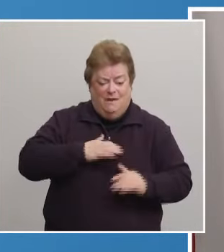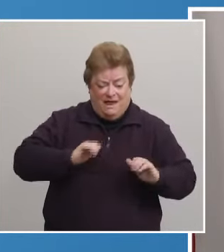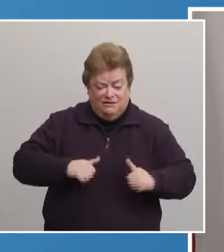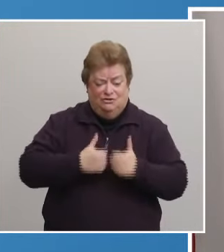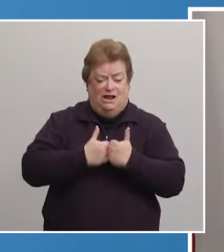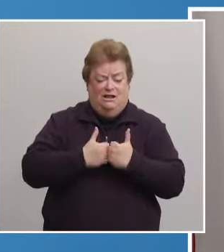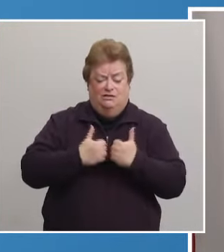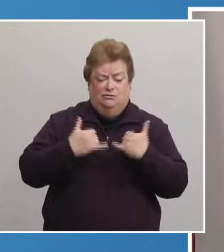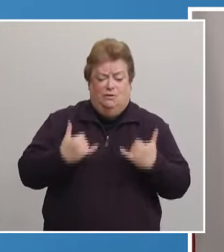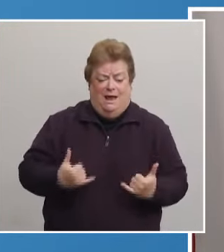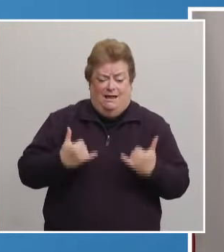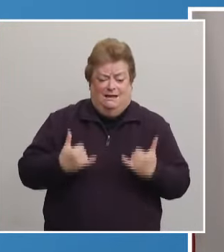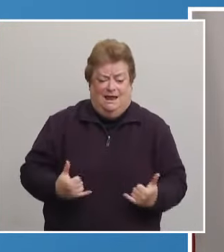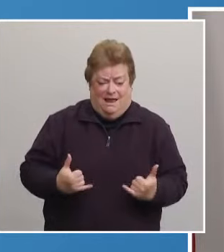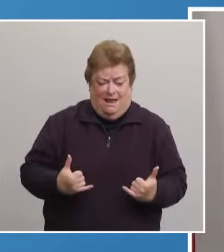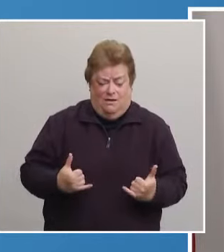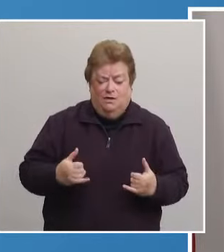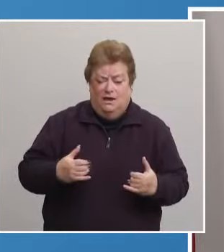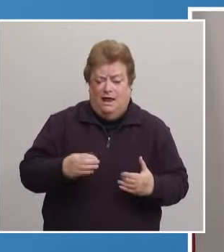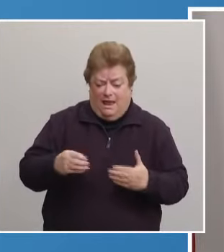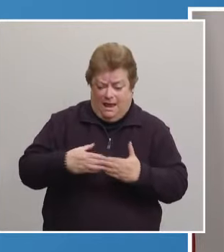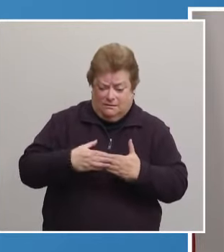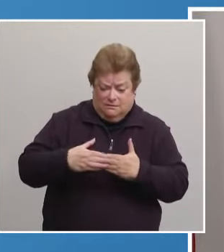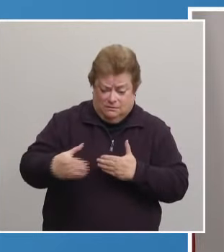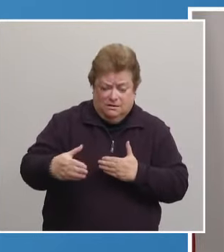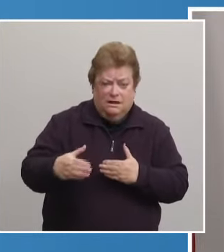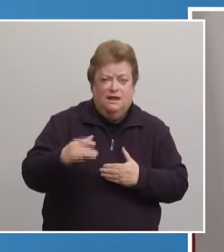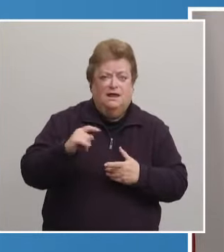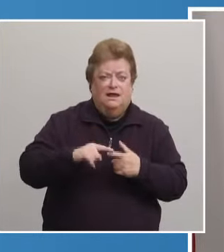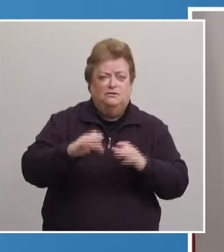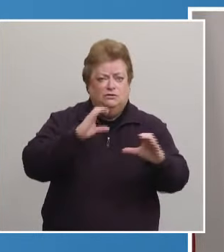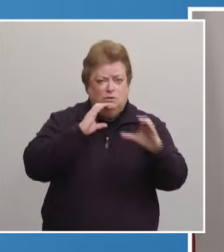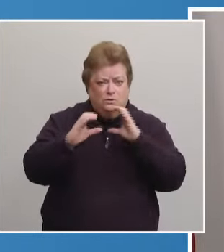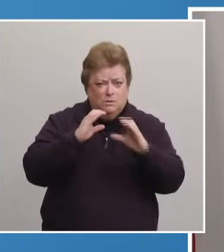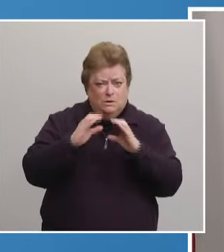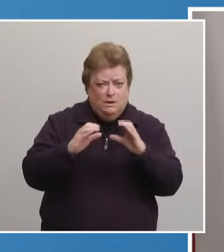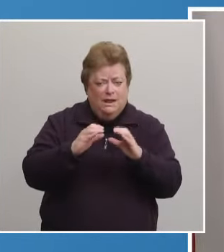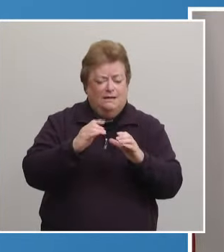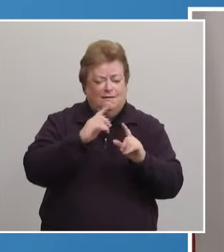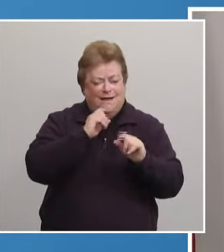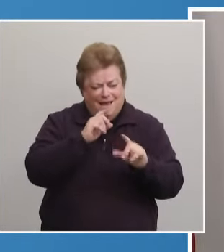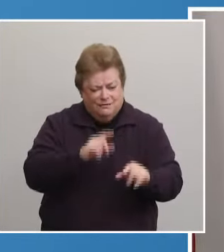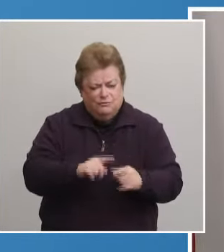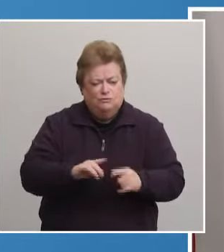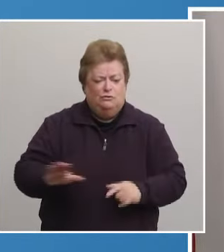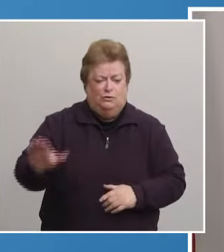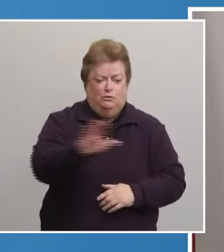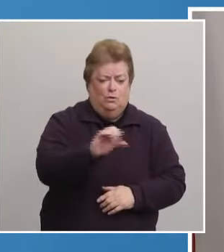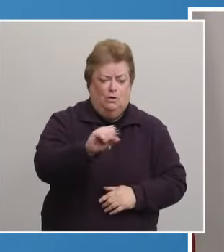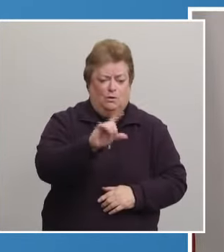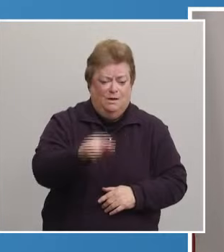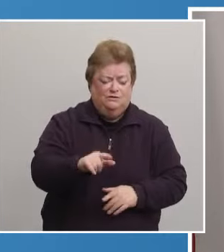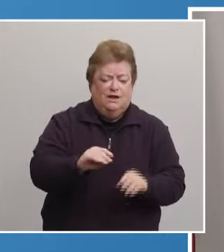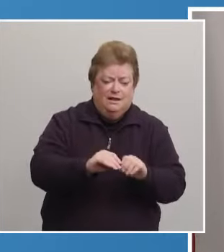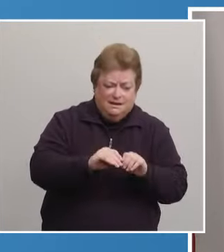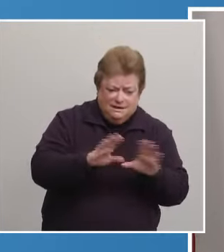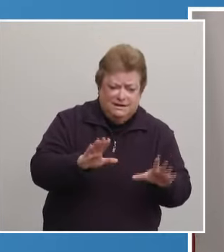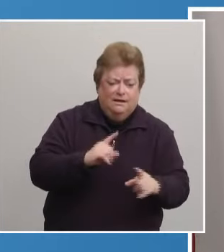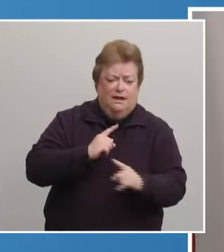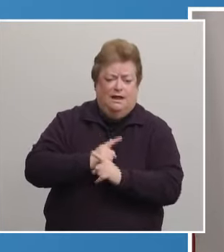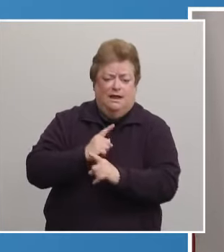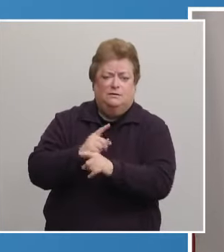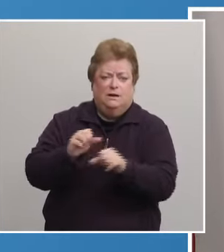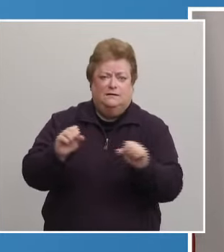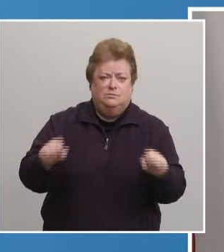responsibilities, now and in the months ahead, is to communicate the answers to these questions as clearly and accurately as possible